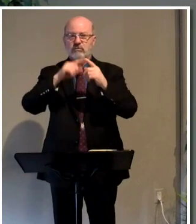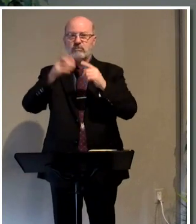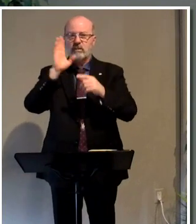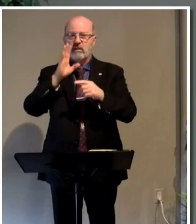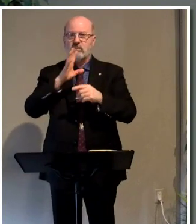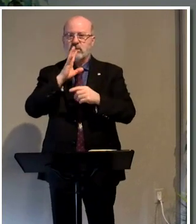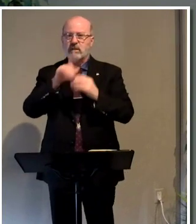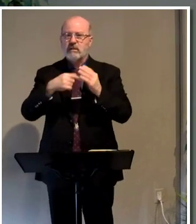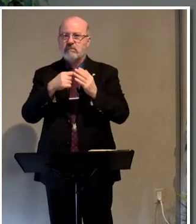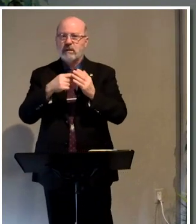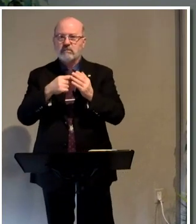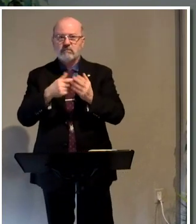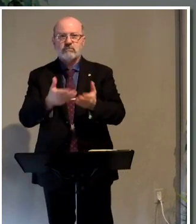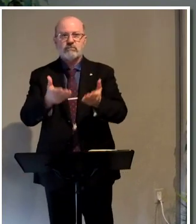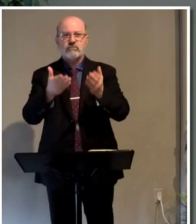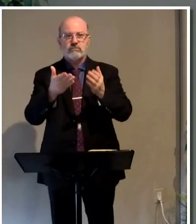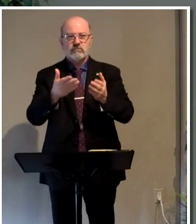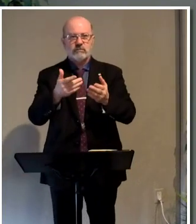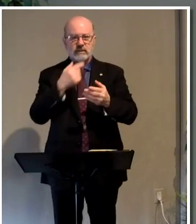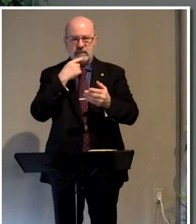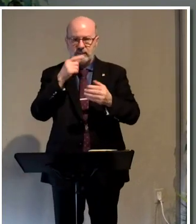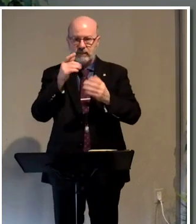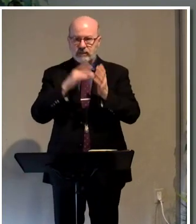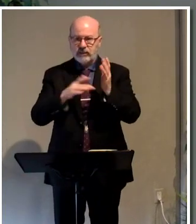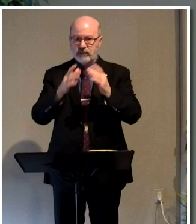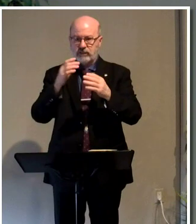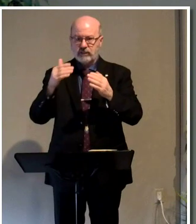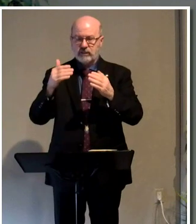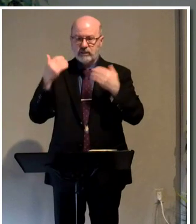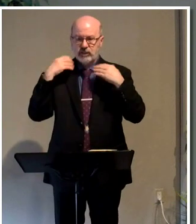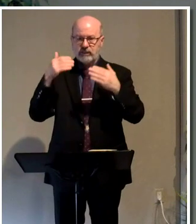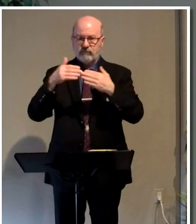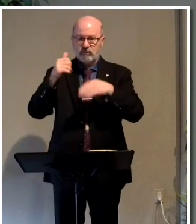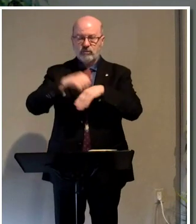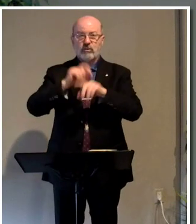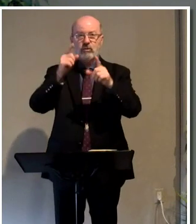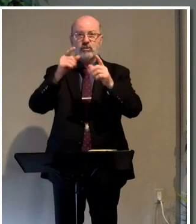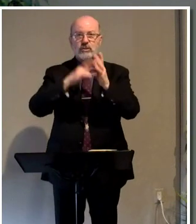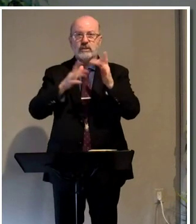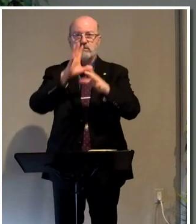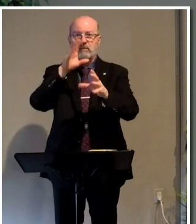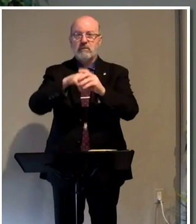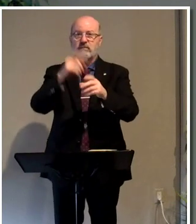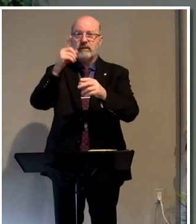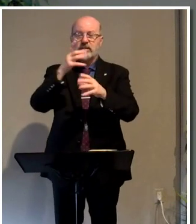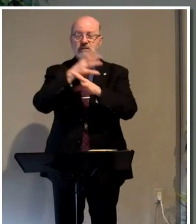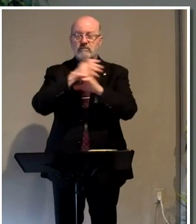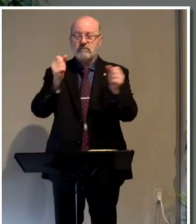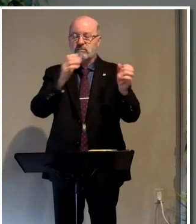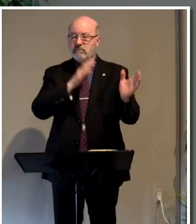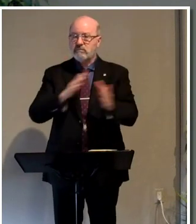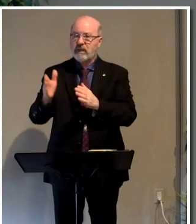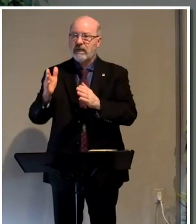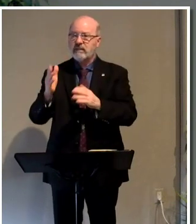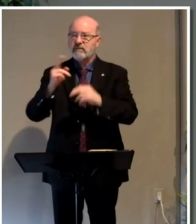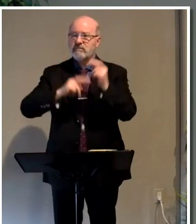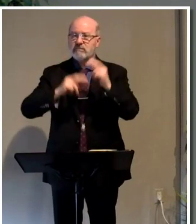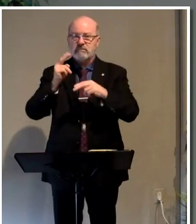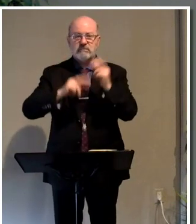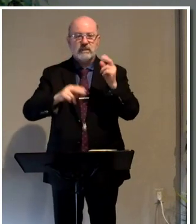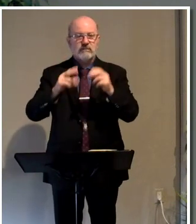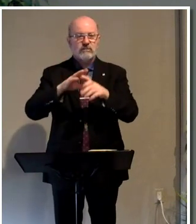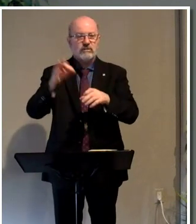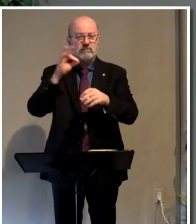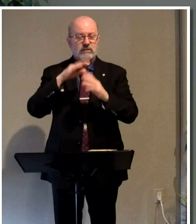talked about recognizing Jesus as chief cornerstone, going to him and being a part of his redemptive plan of construction for the